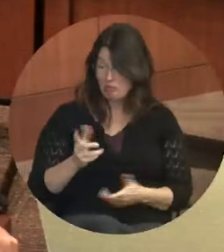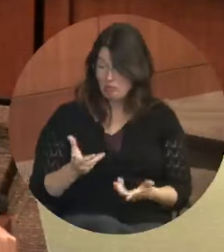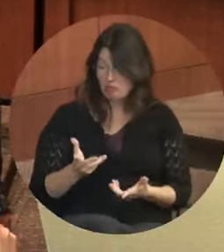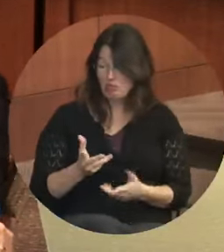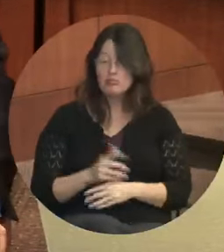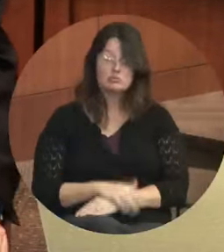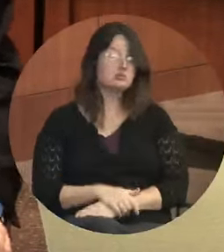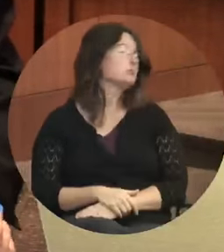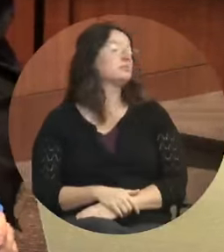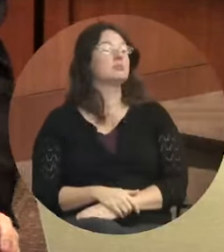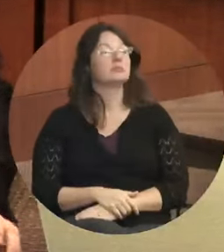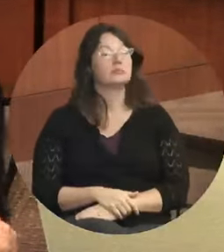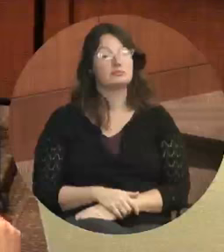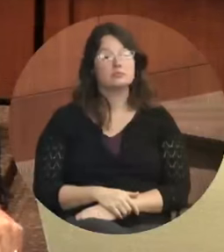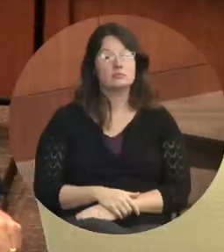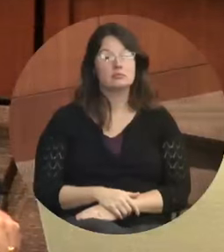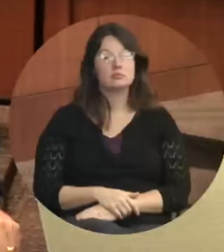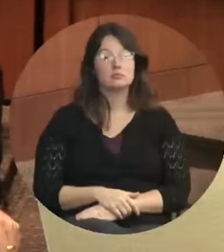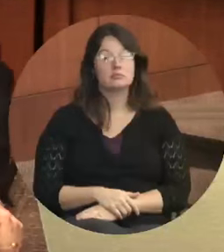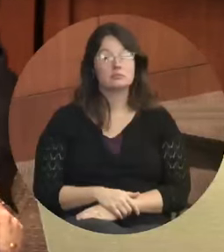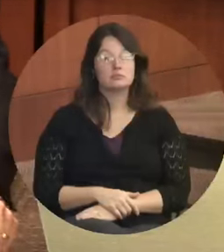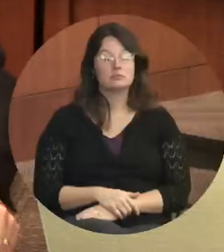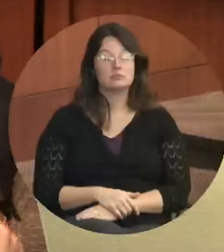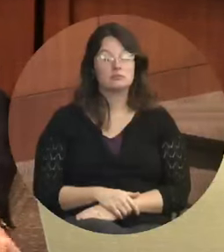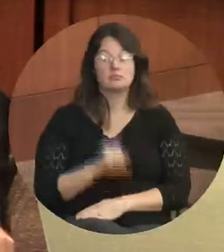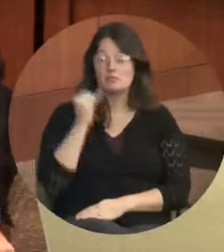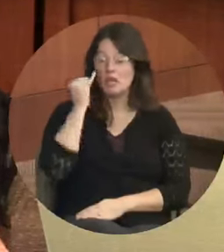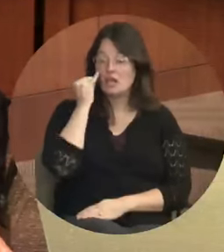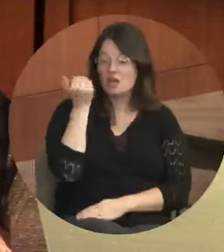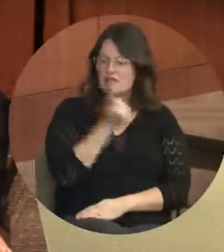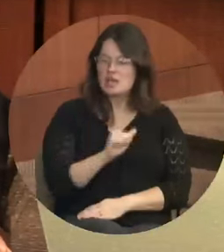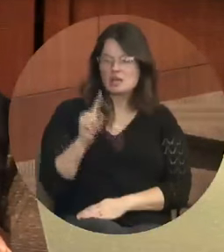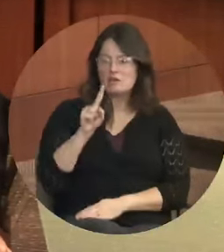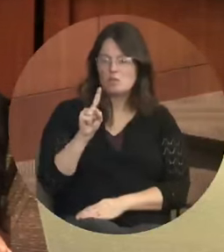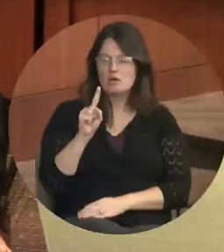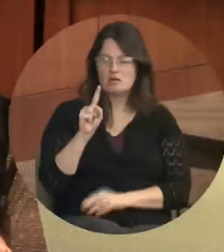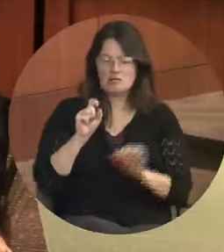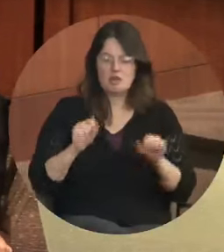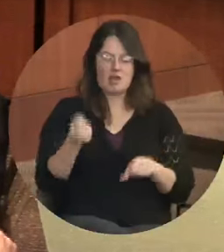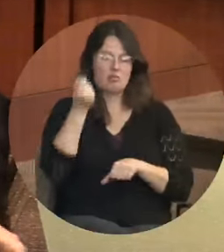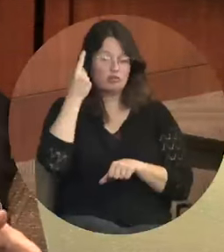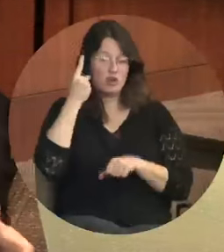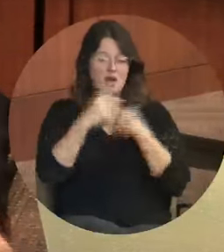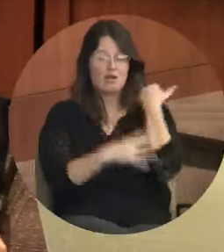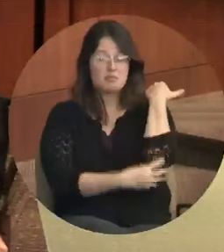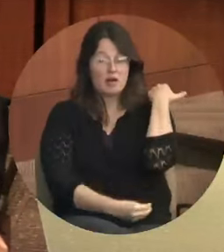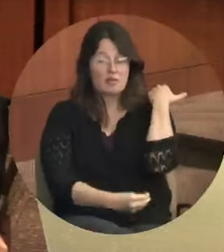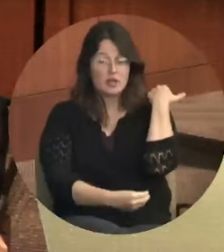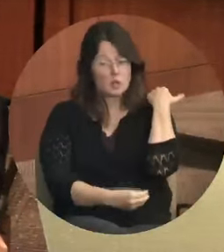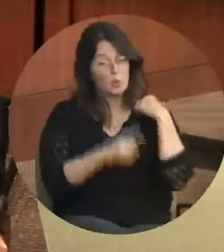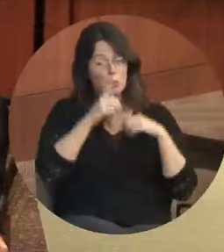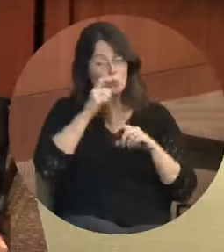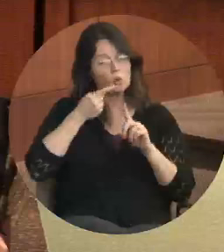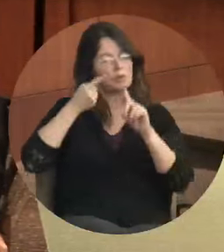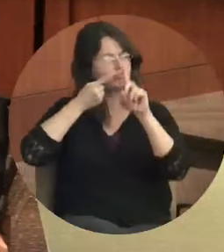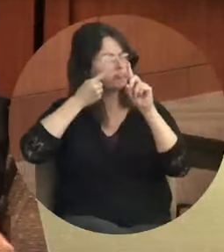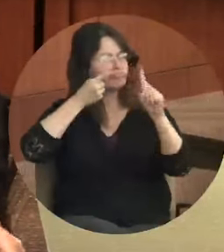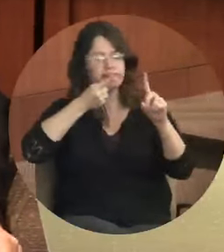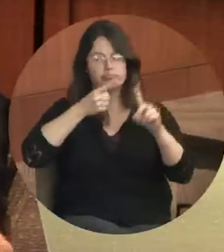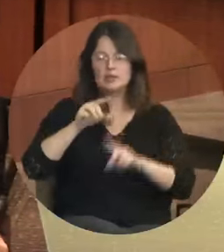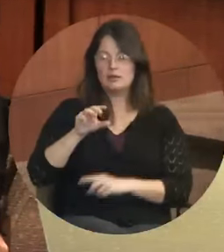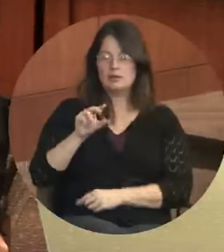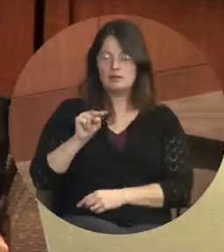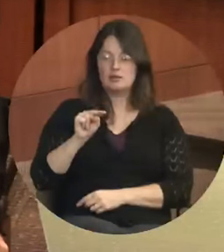Well, if there was ever anyone who understood poverty, I think it must have been Nelson Mandela, who survived